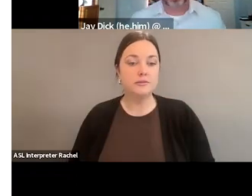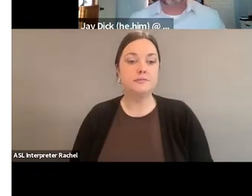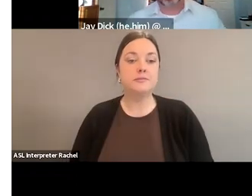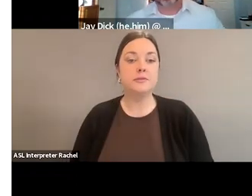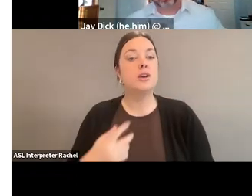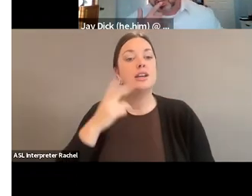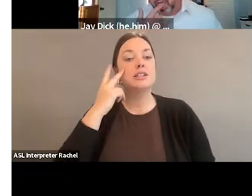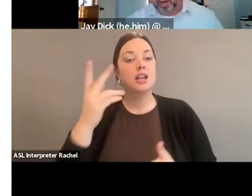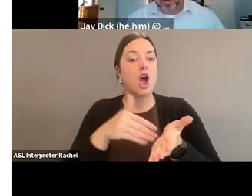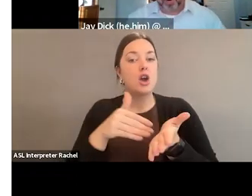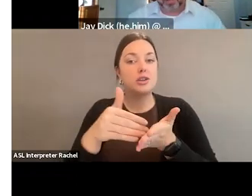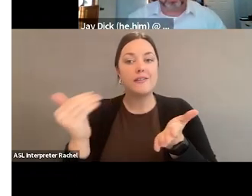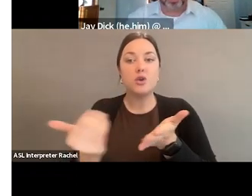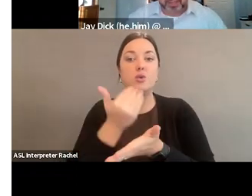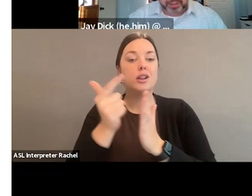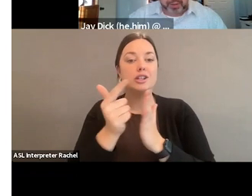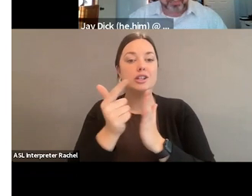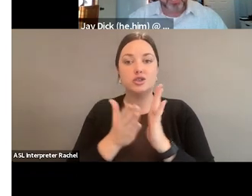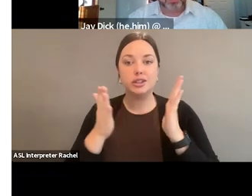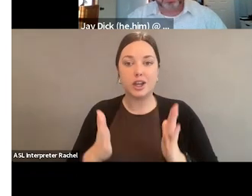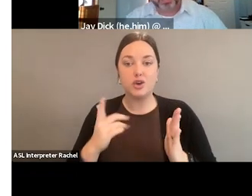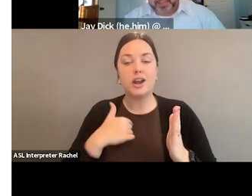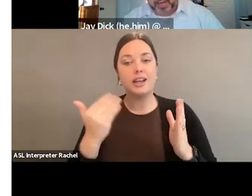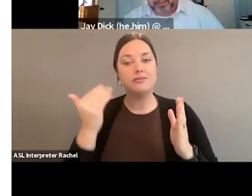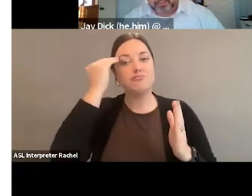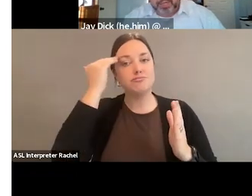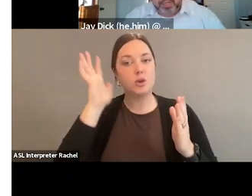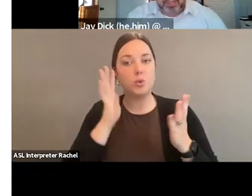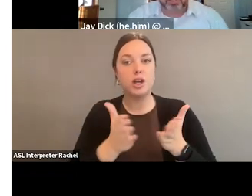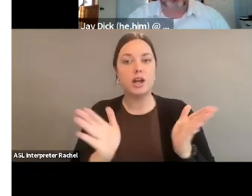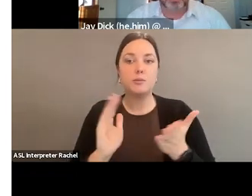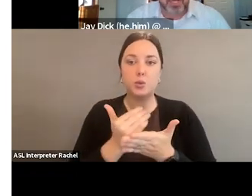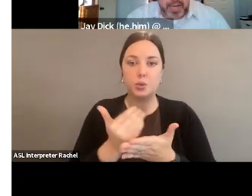legislators around that we're going to get to know. Next slide.